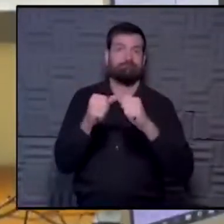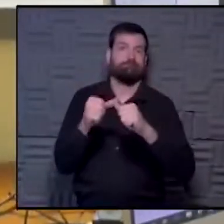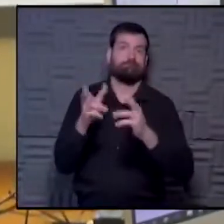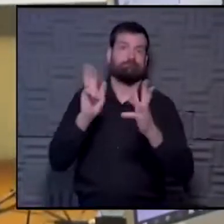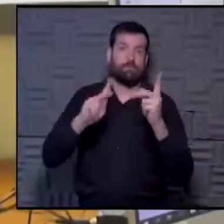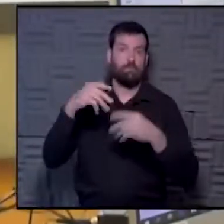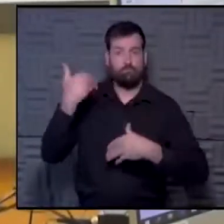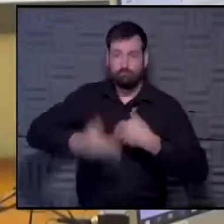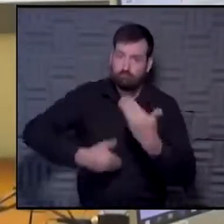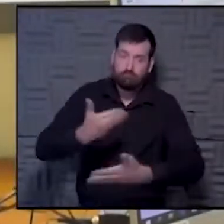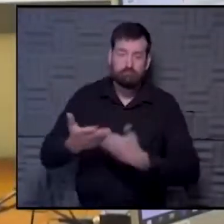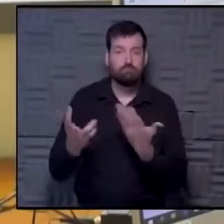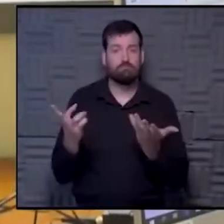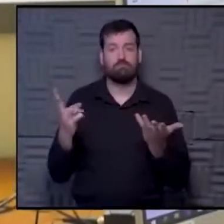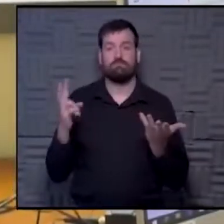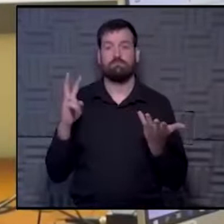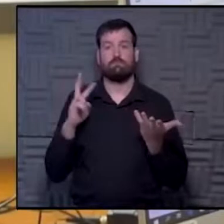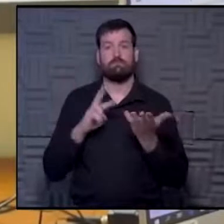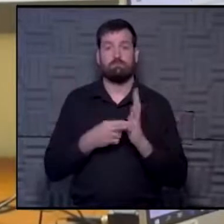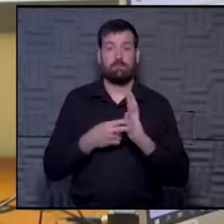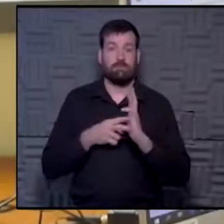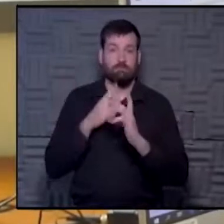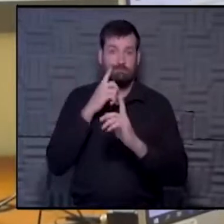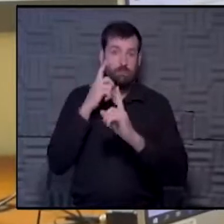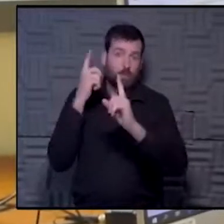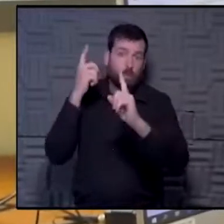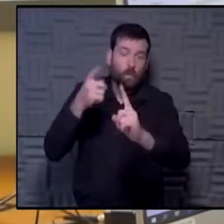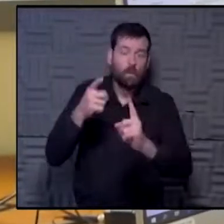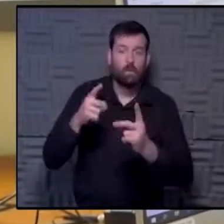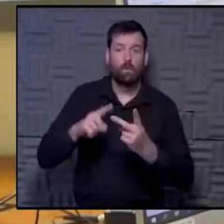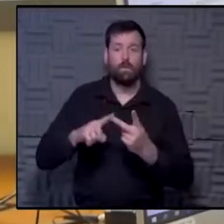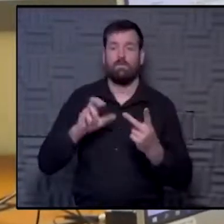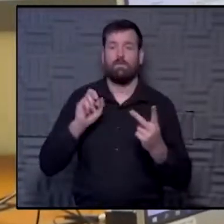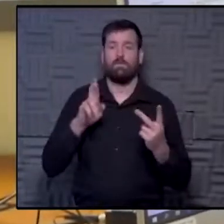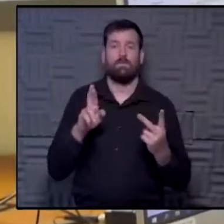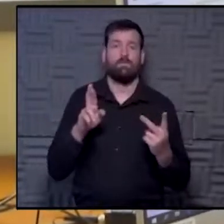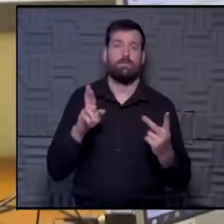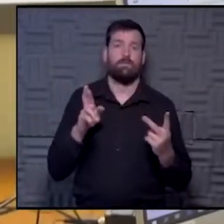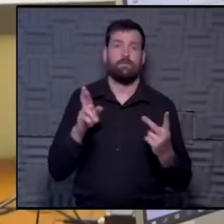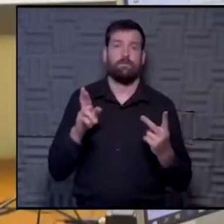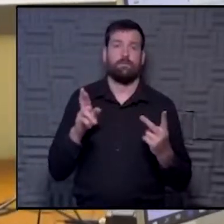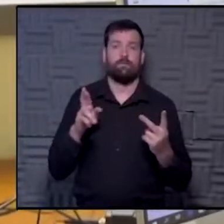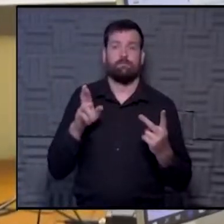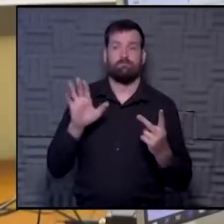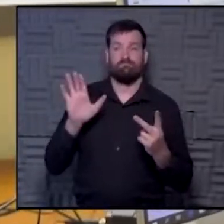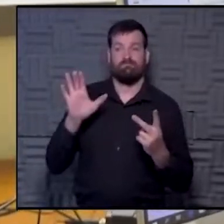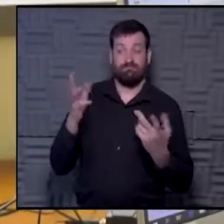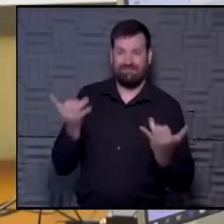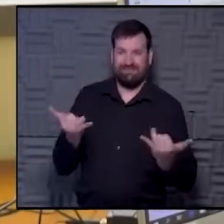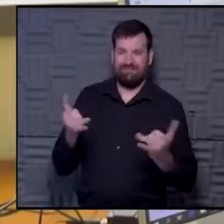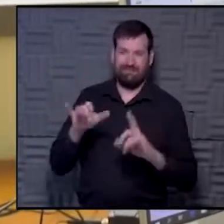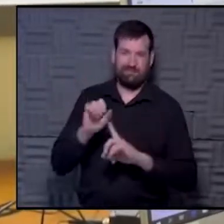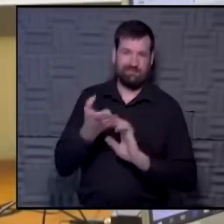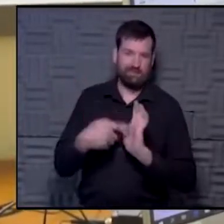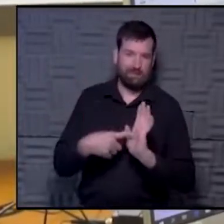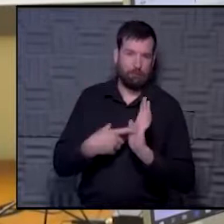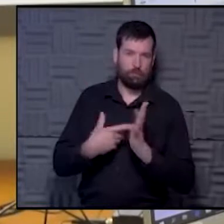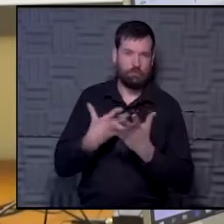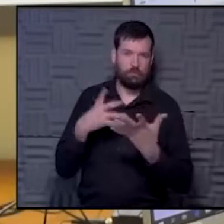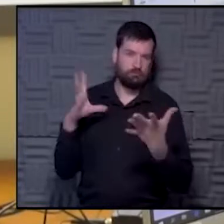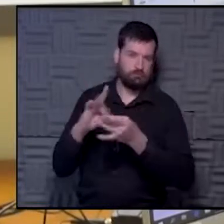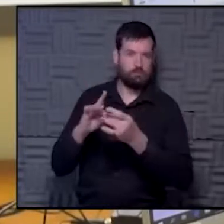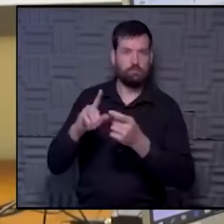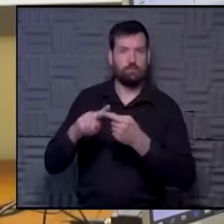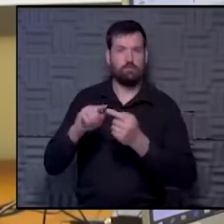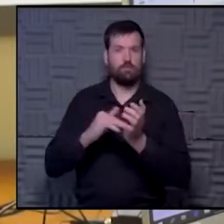moving, whether that's towards a specific goal or connected to their provider in this case. And so I'll be curious